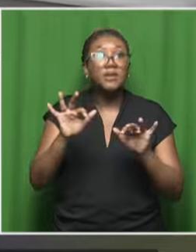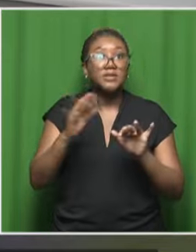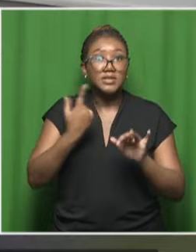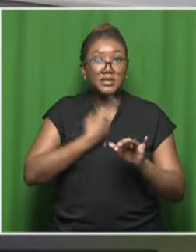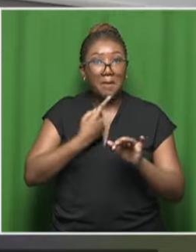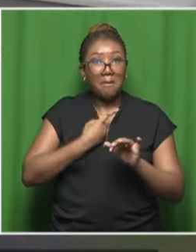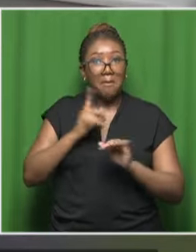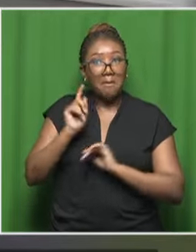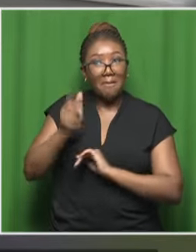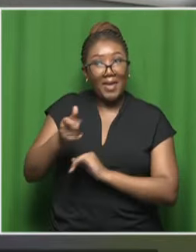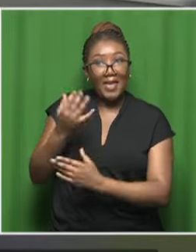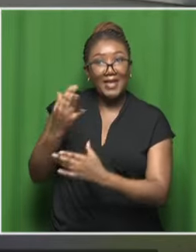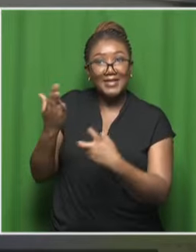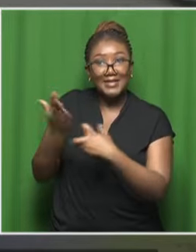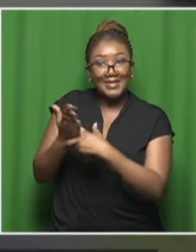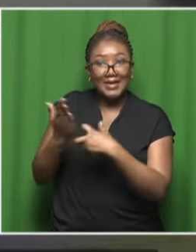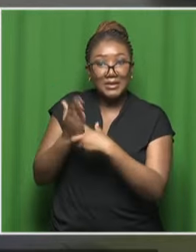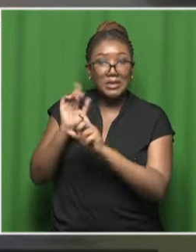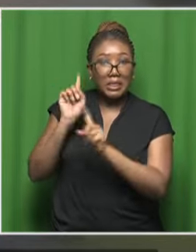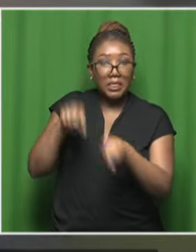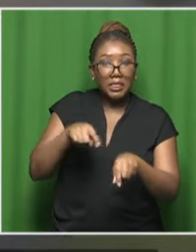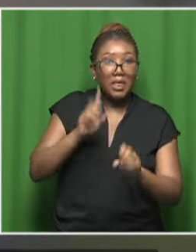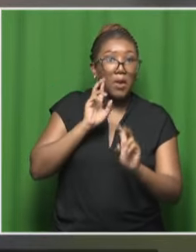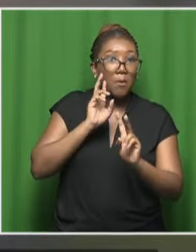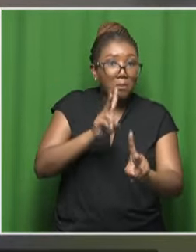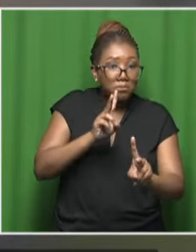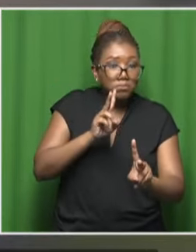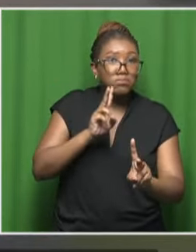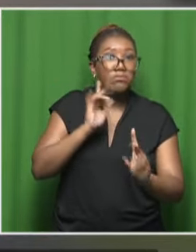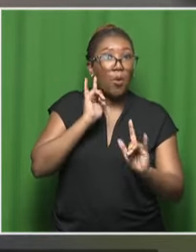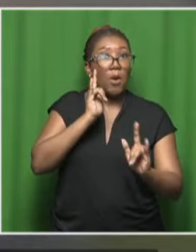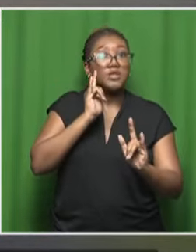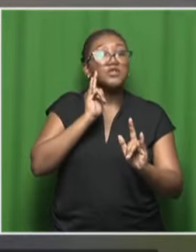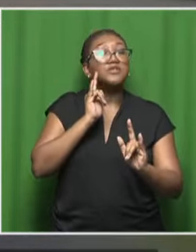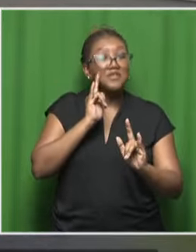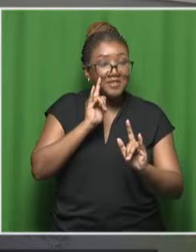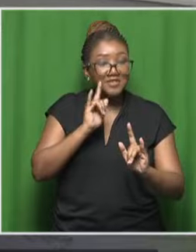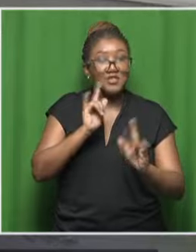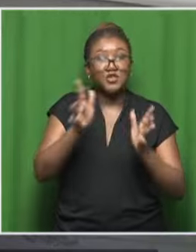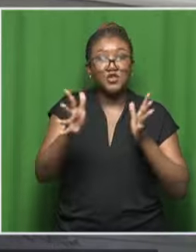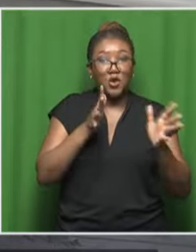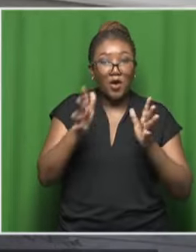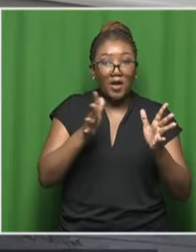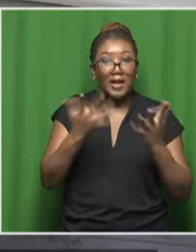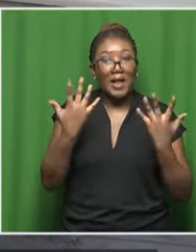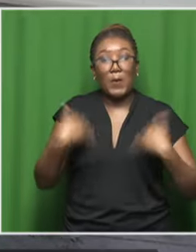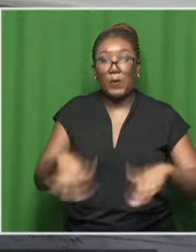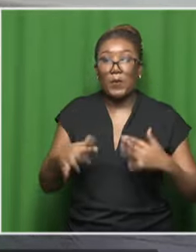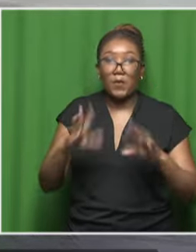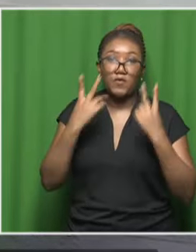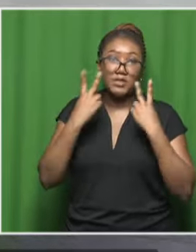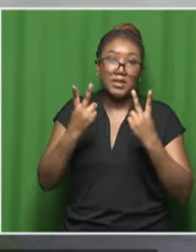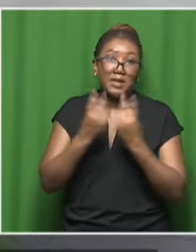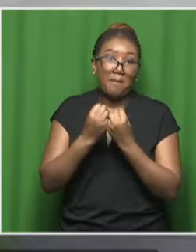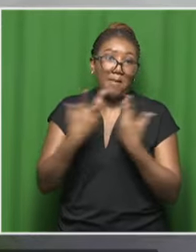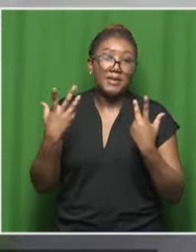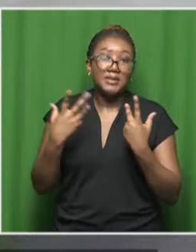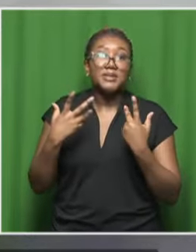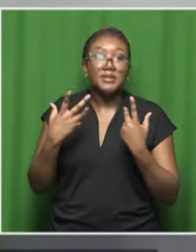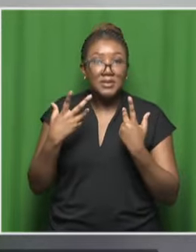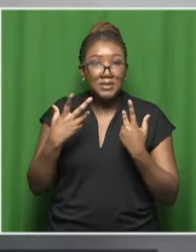watch us. A generation that had finished playing professional football almost 10 years ago. So, there's a demand for